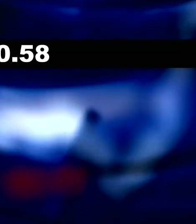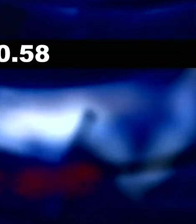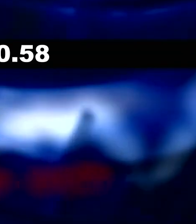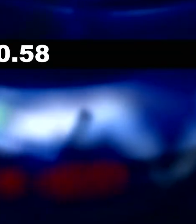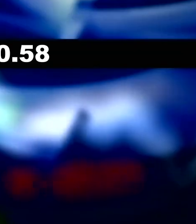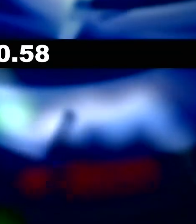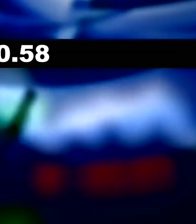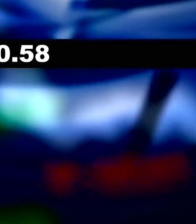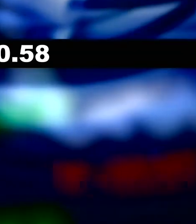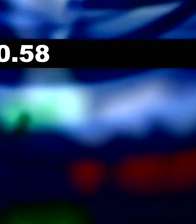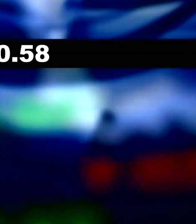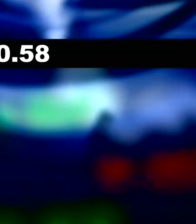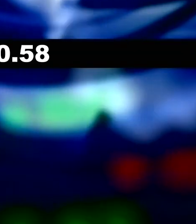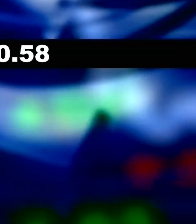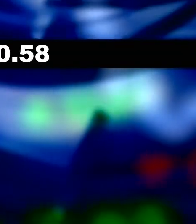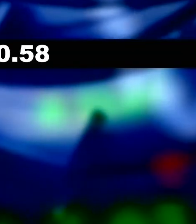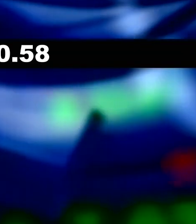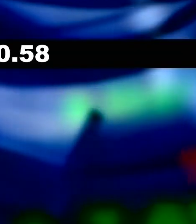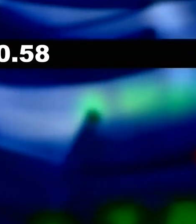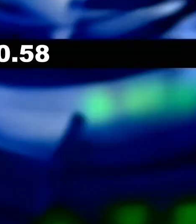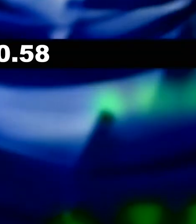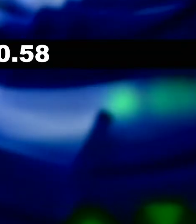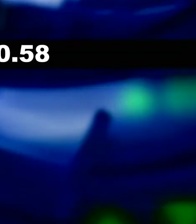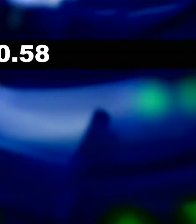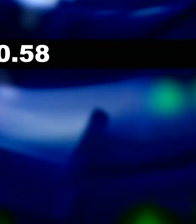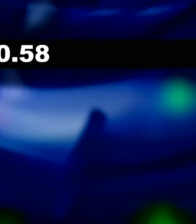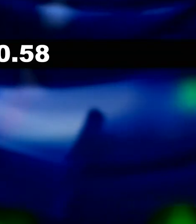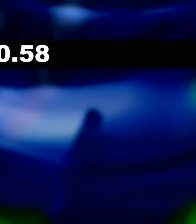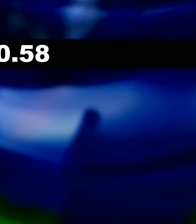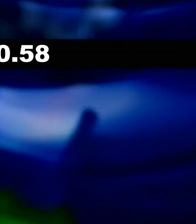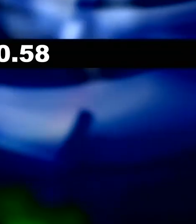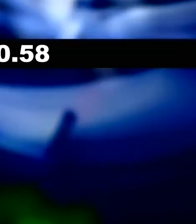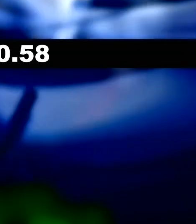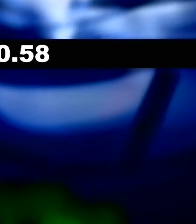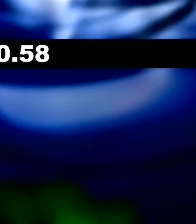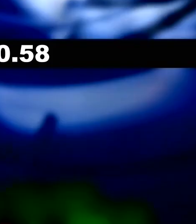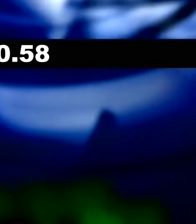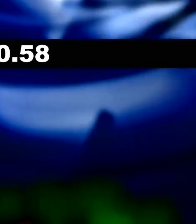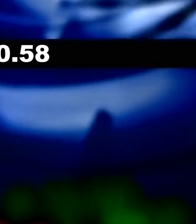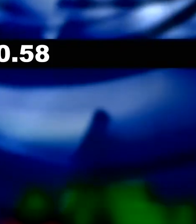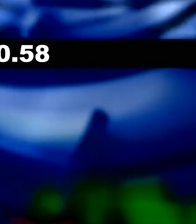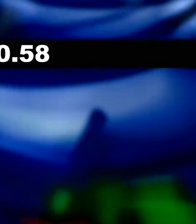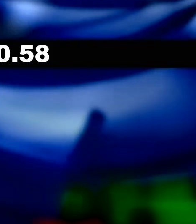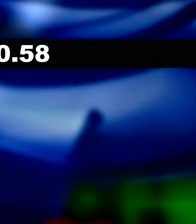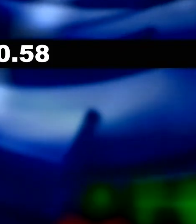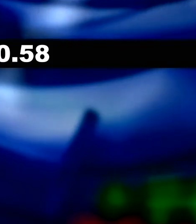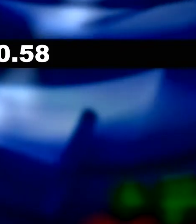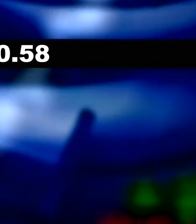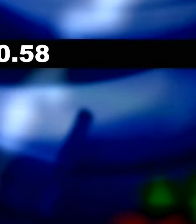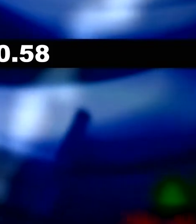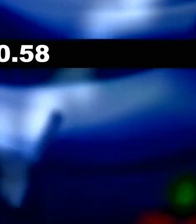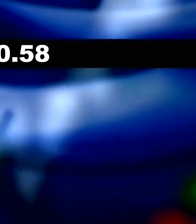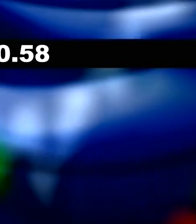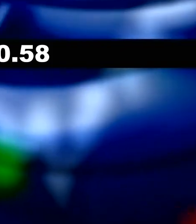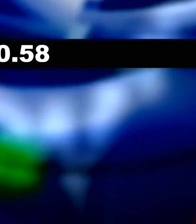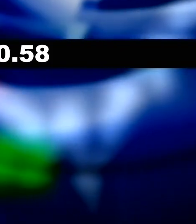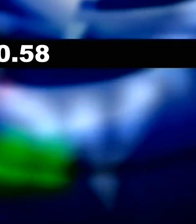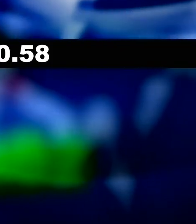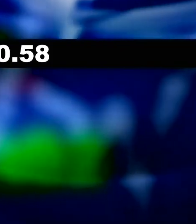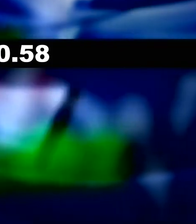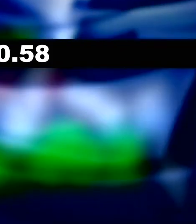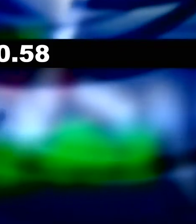SCC Value Fund was the sole security, trading 737 shares at $0.58 each.